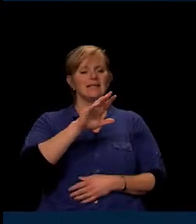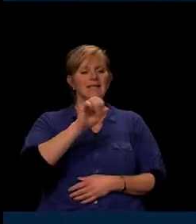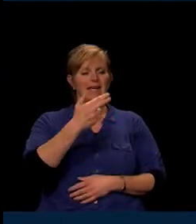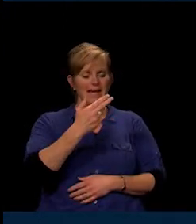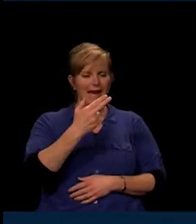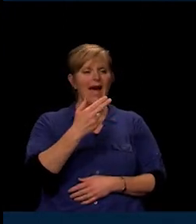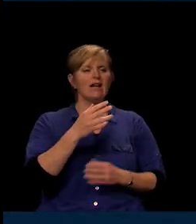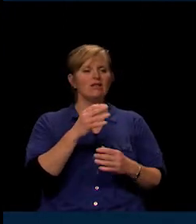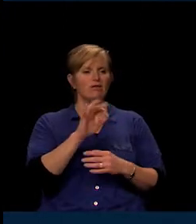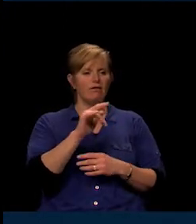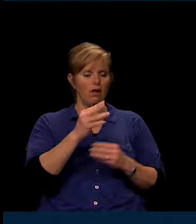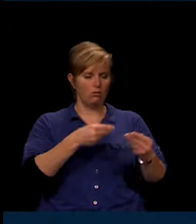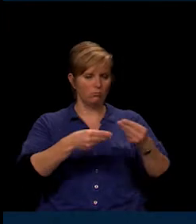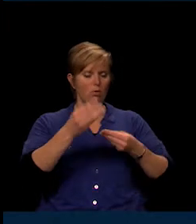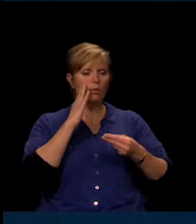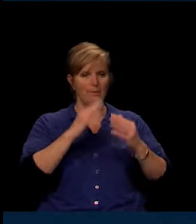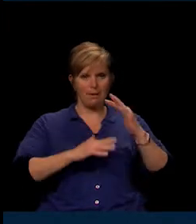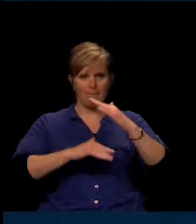when we finish.